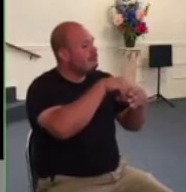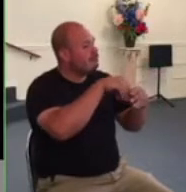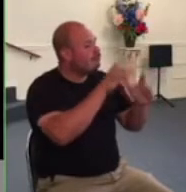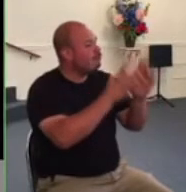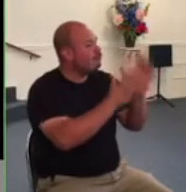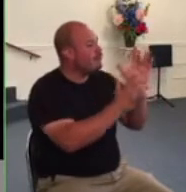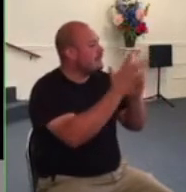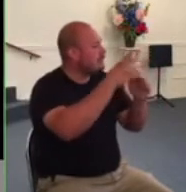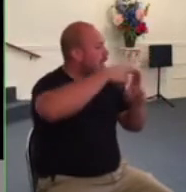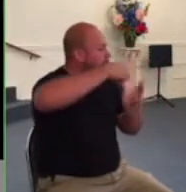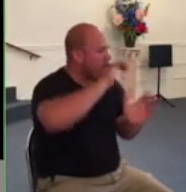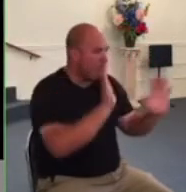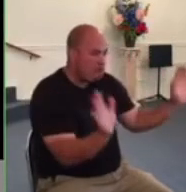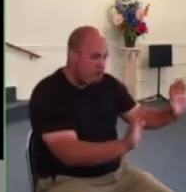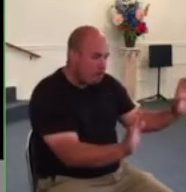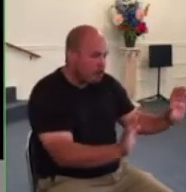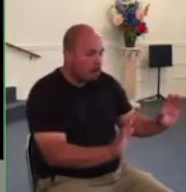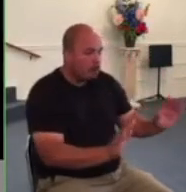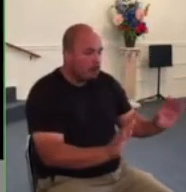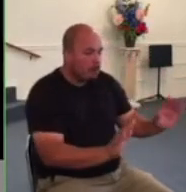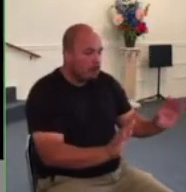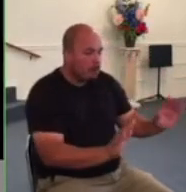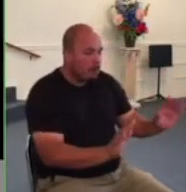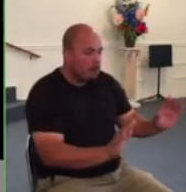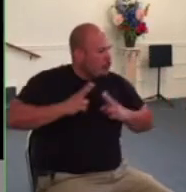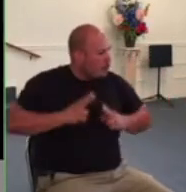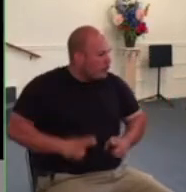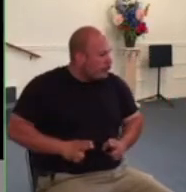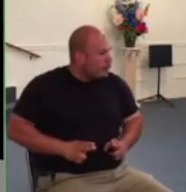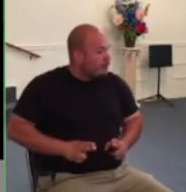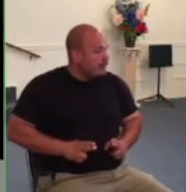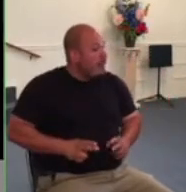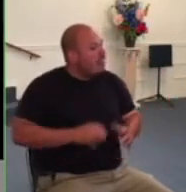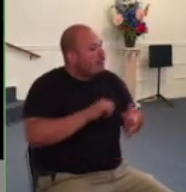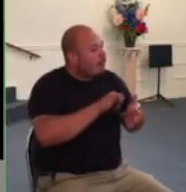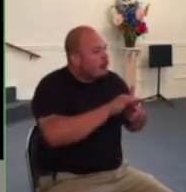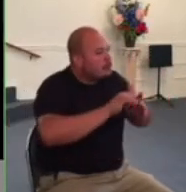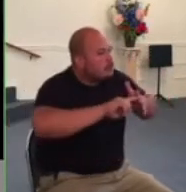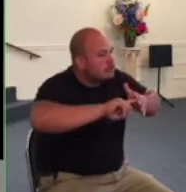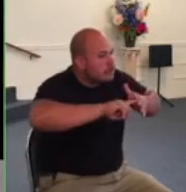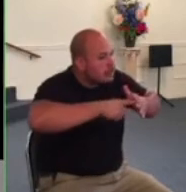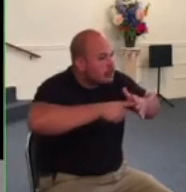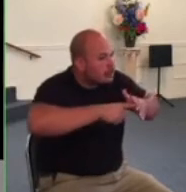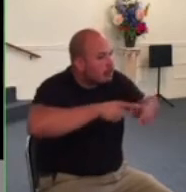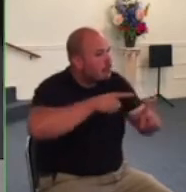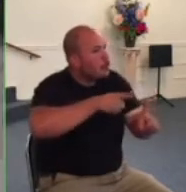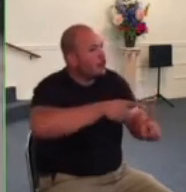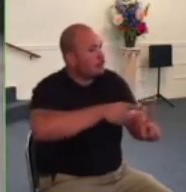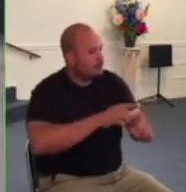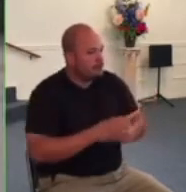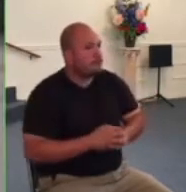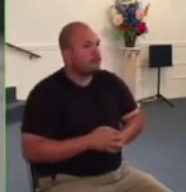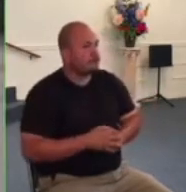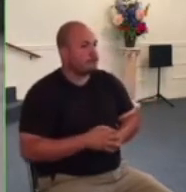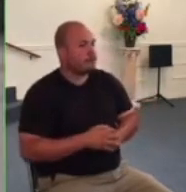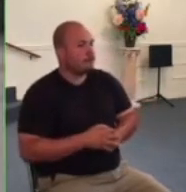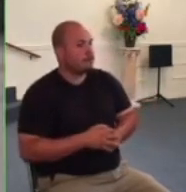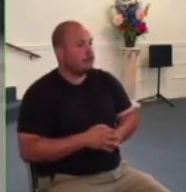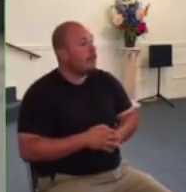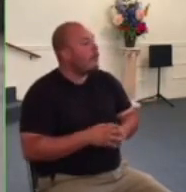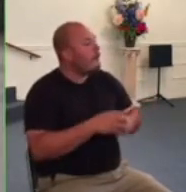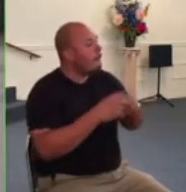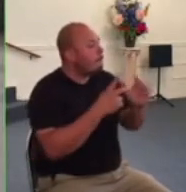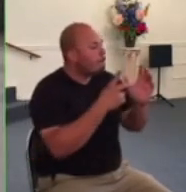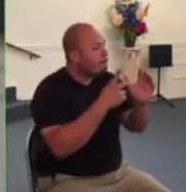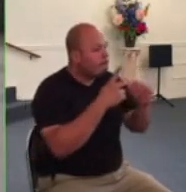rather than human beings and that verse is the starting point for this lesson today when peter keeps on